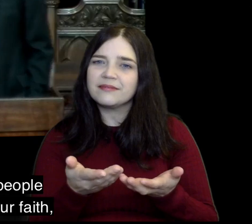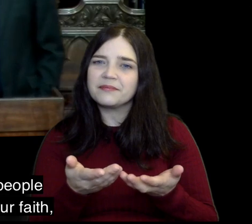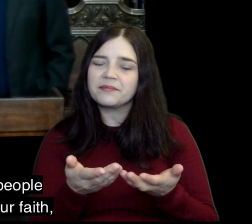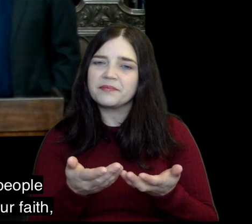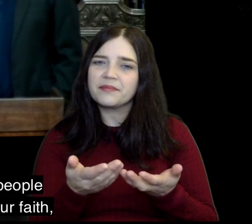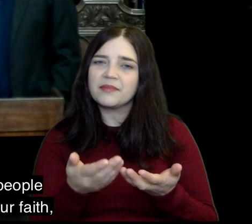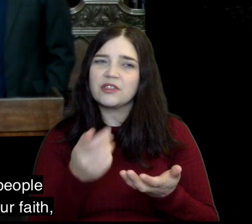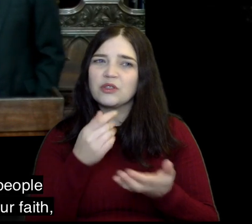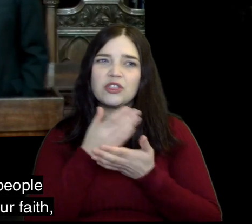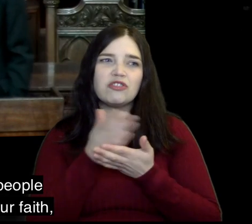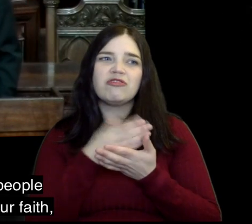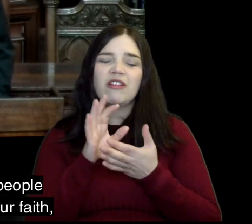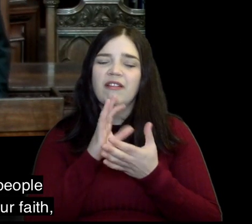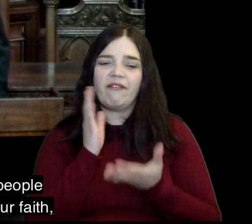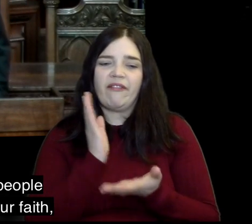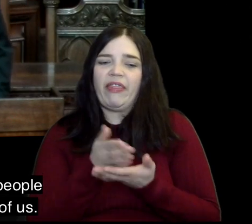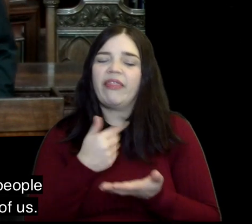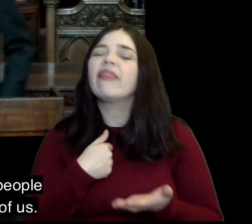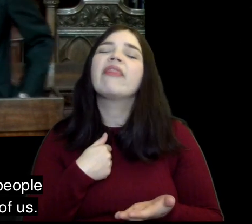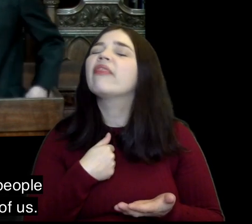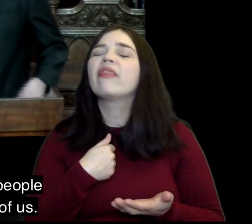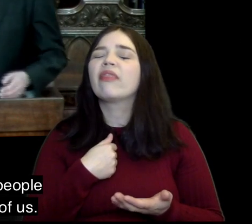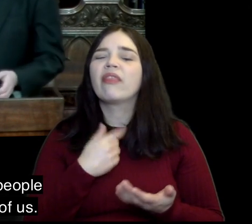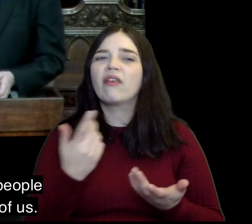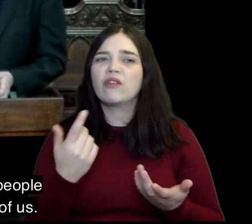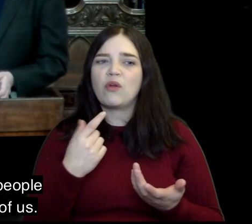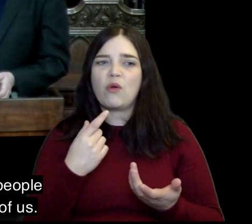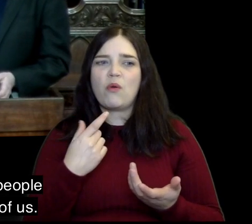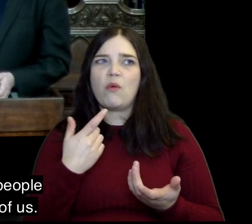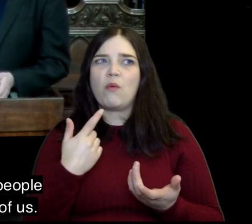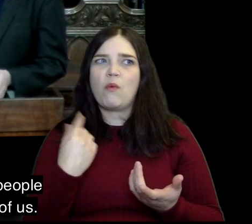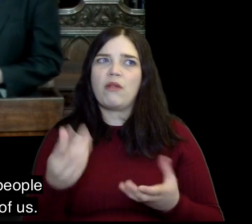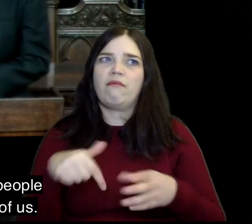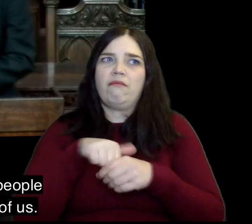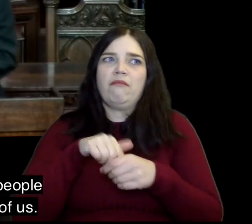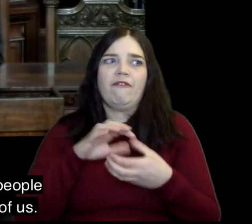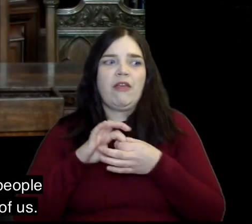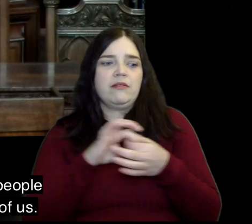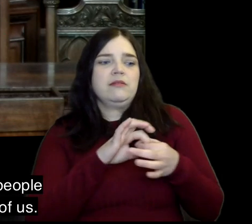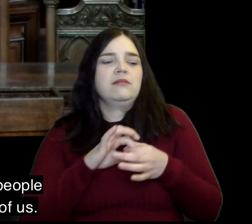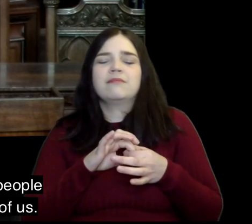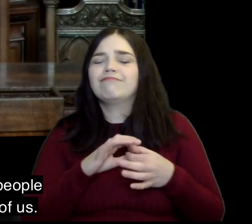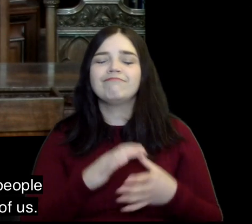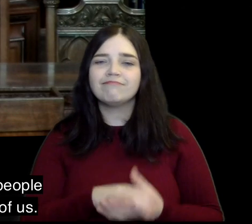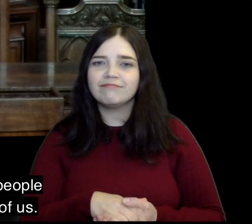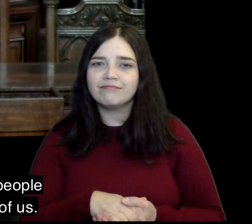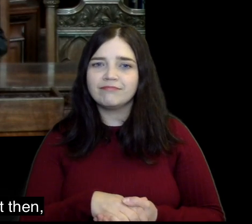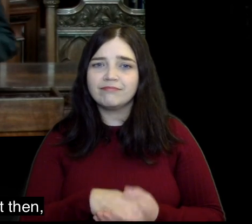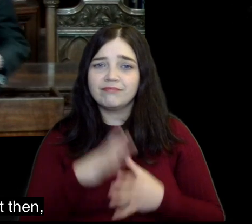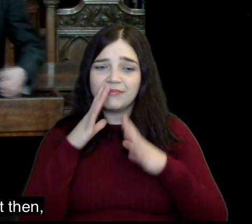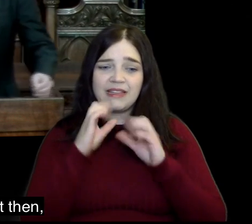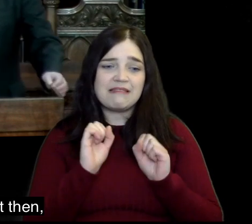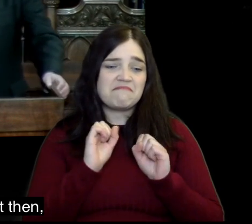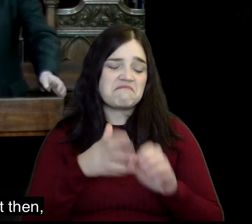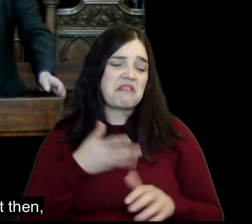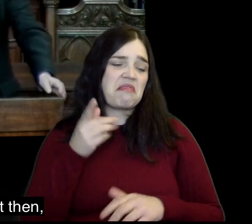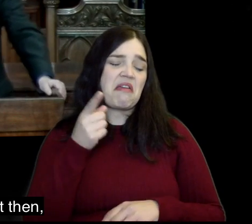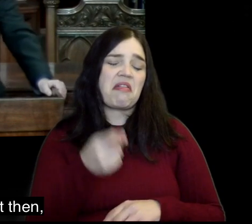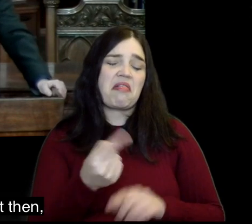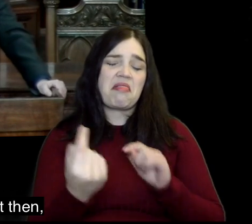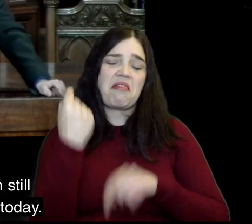God's heart for people who don't share our faith God's heart for people who aren't one of us